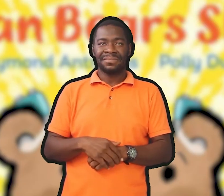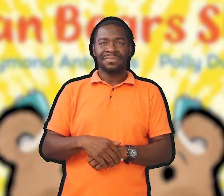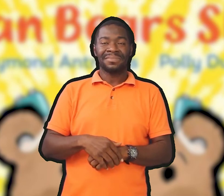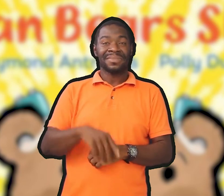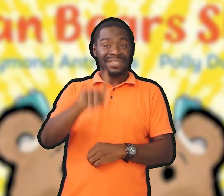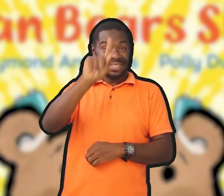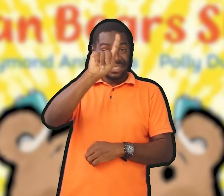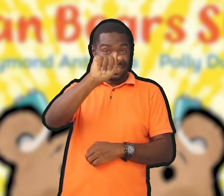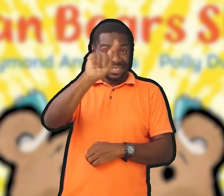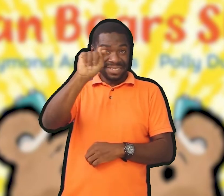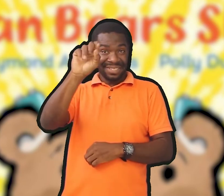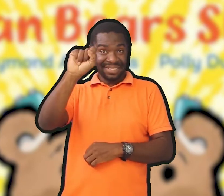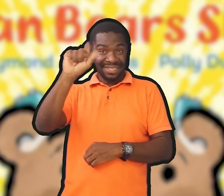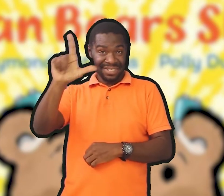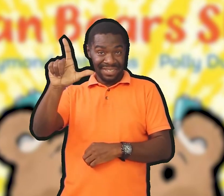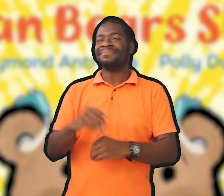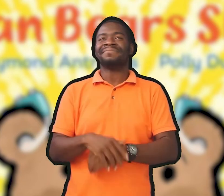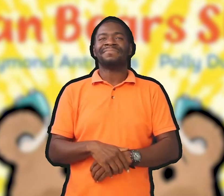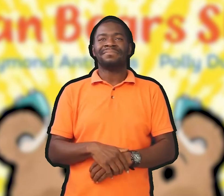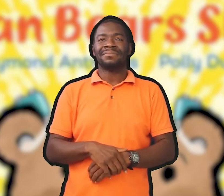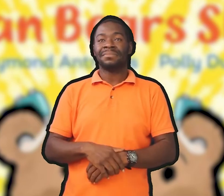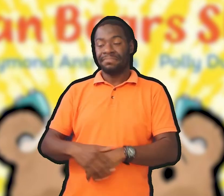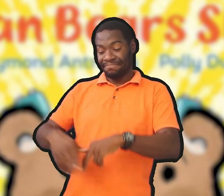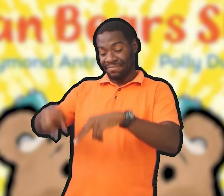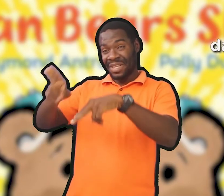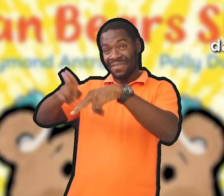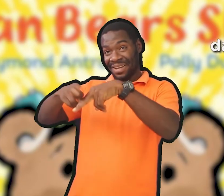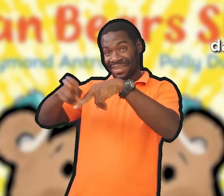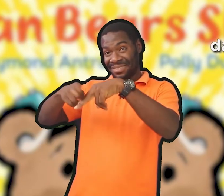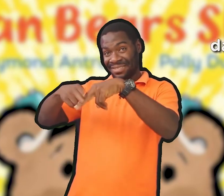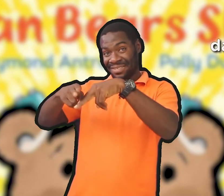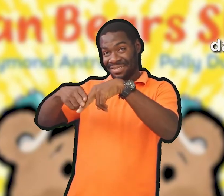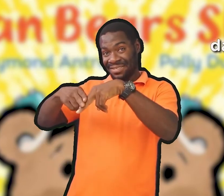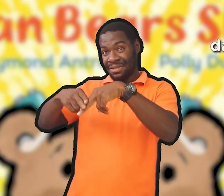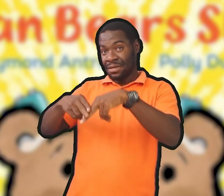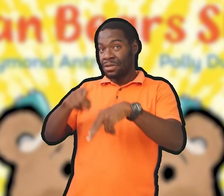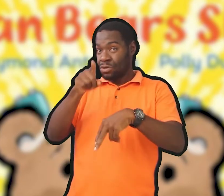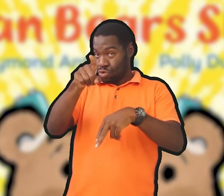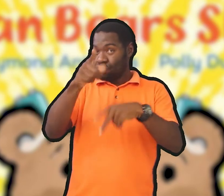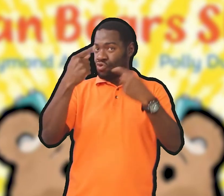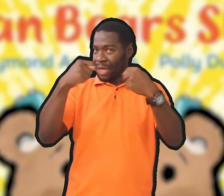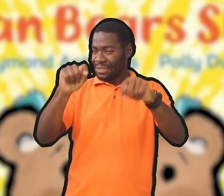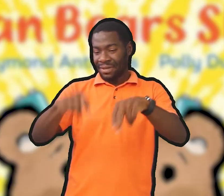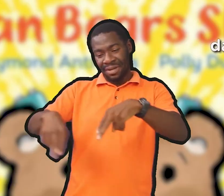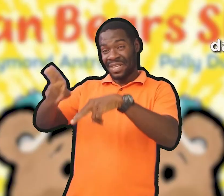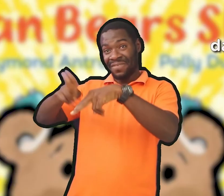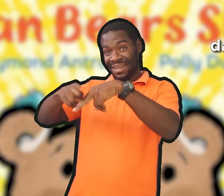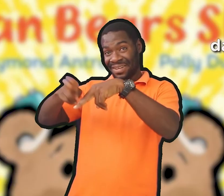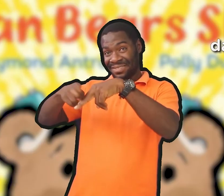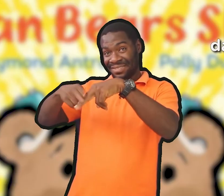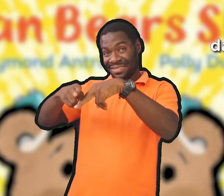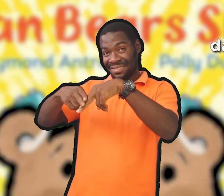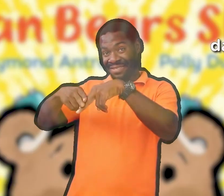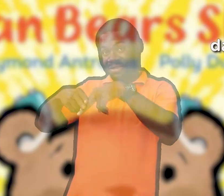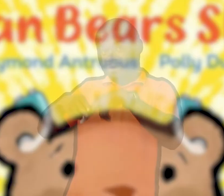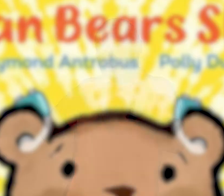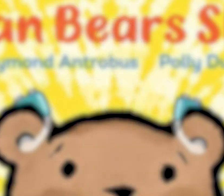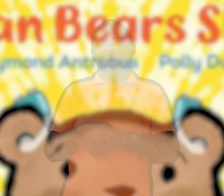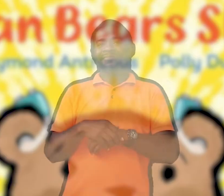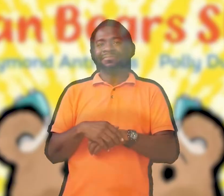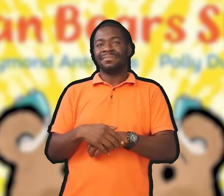Dad. In TTSL, Dad is done like this. Now you try. Dad.